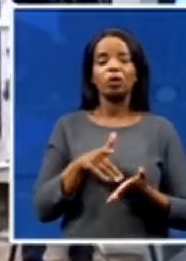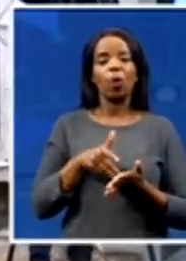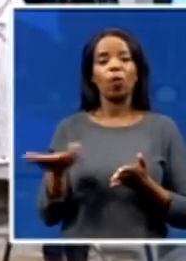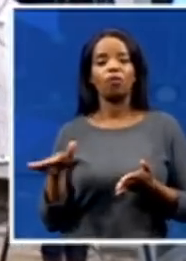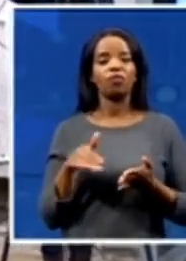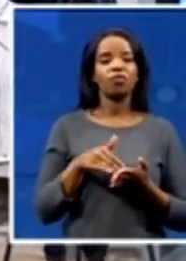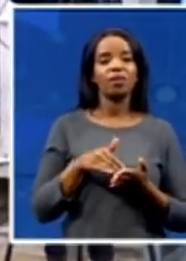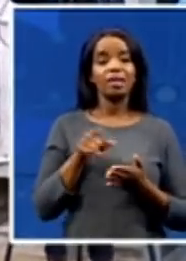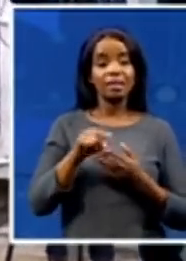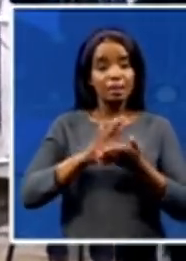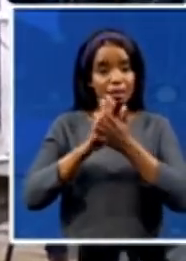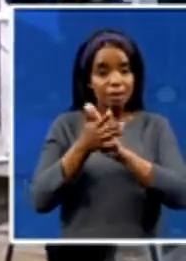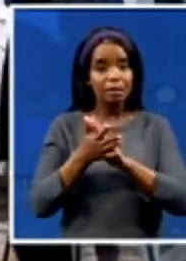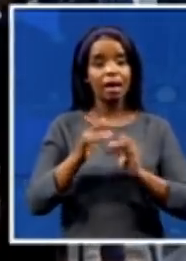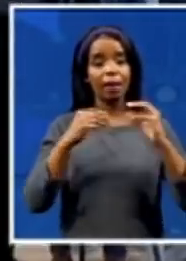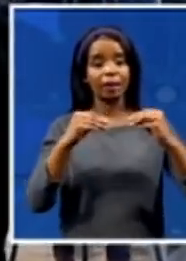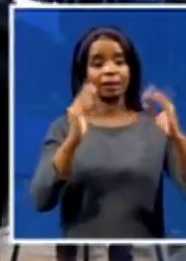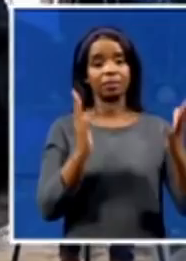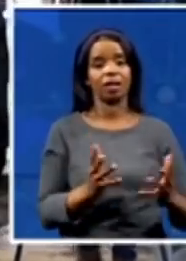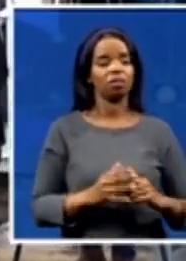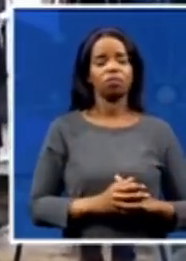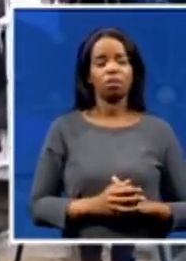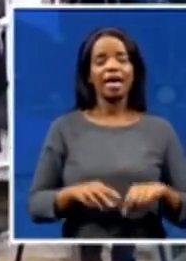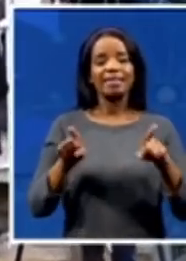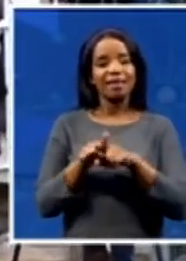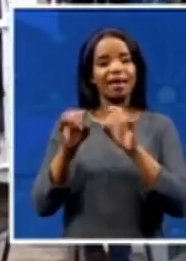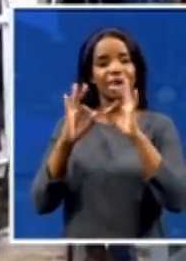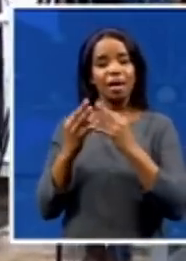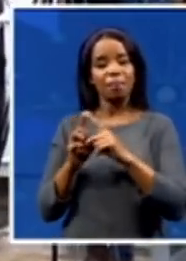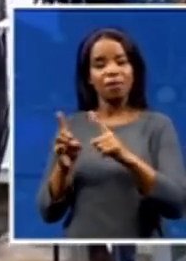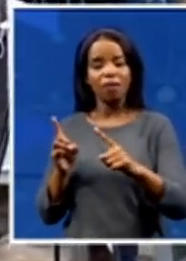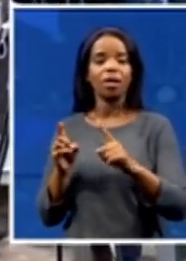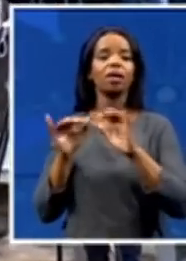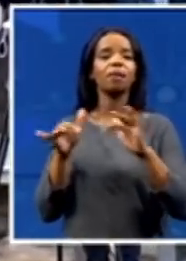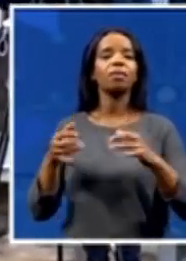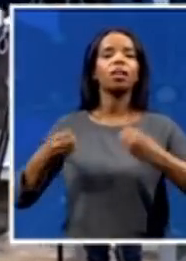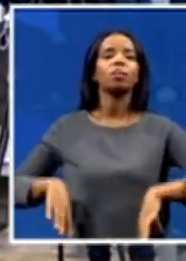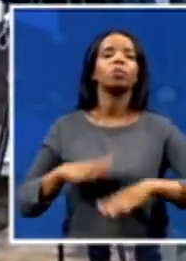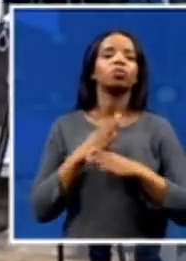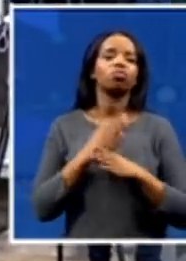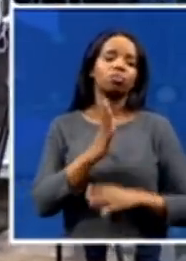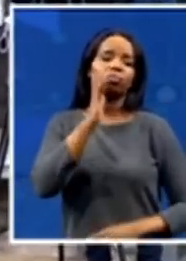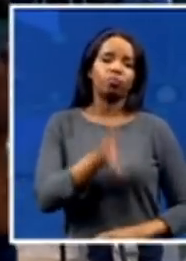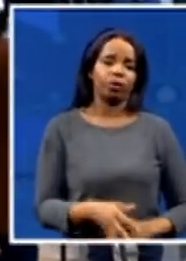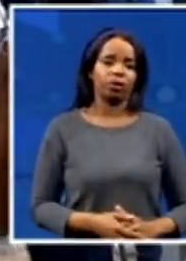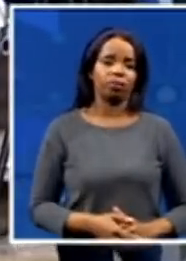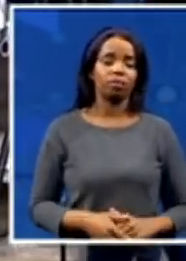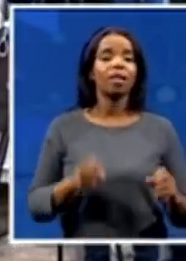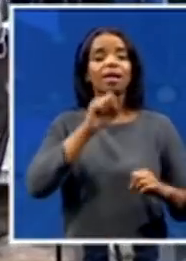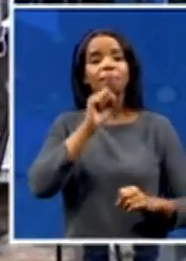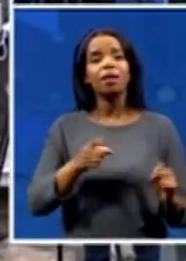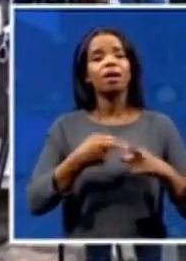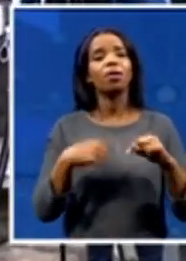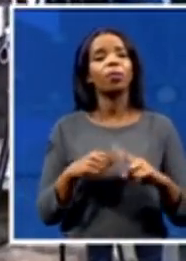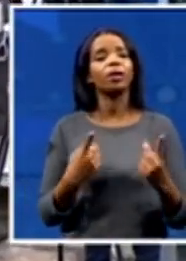breadwinner will be losing their jobs. So that is why we'll sit with them and also persuade them that they must develop that resilience